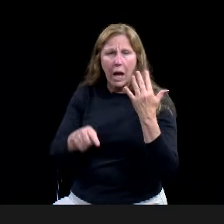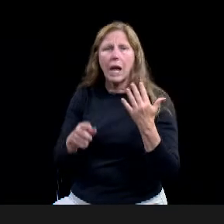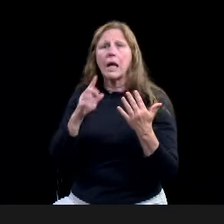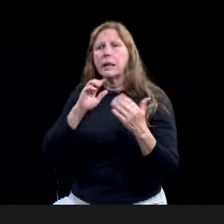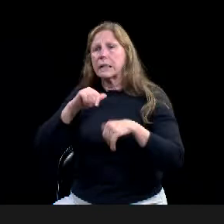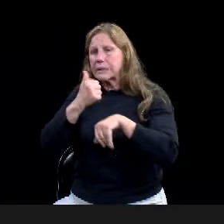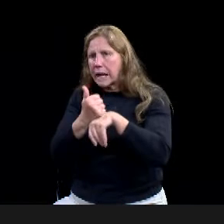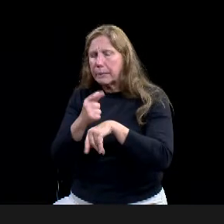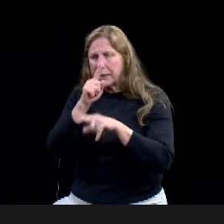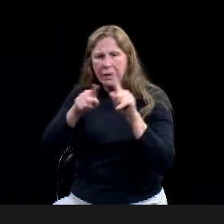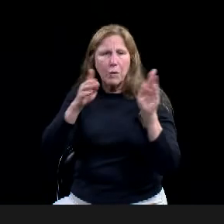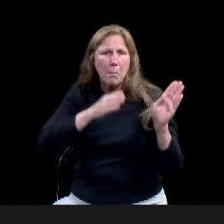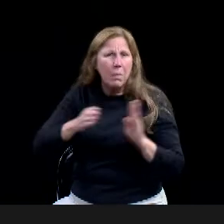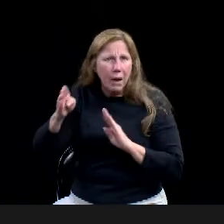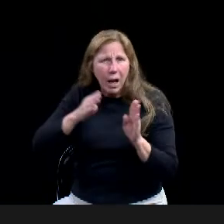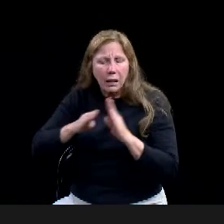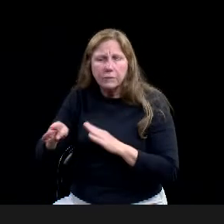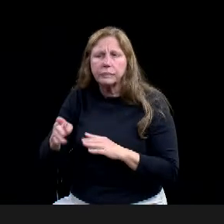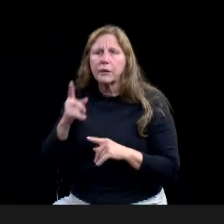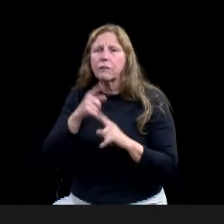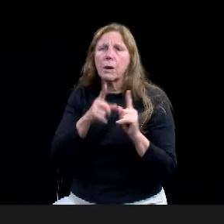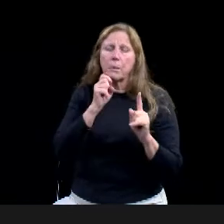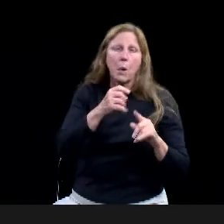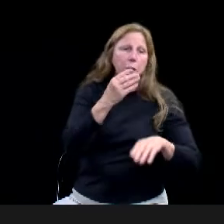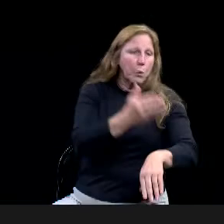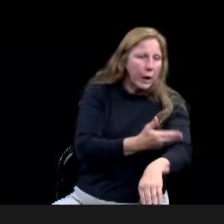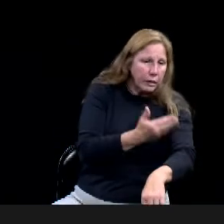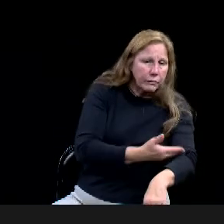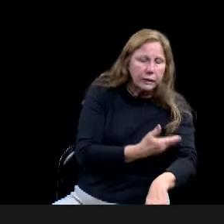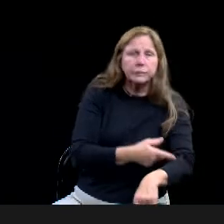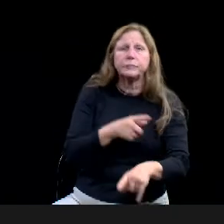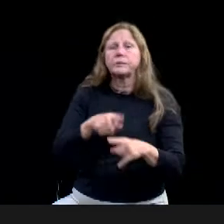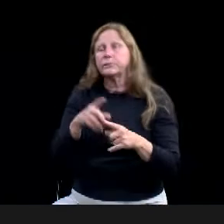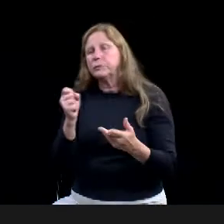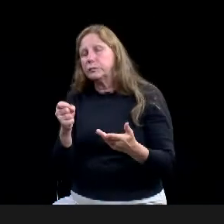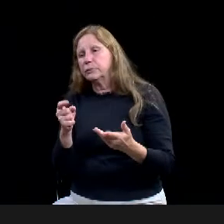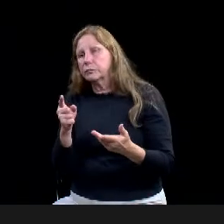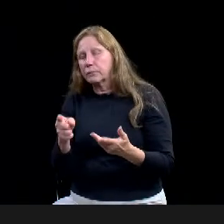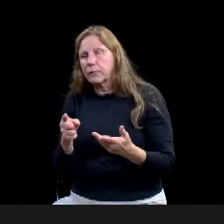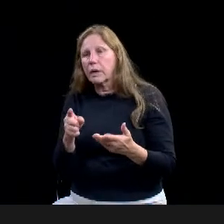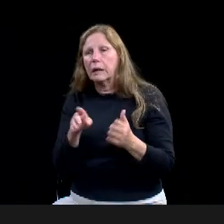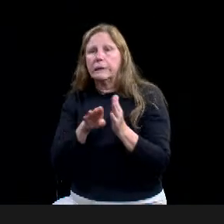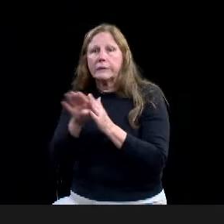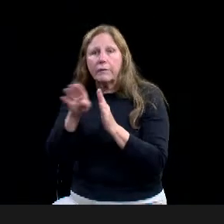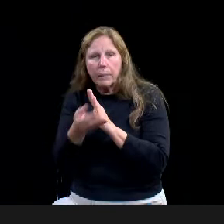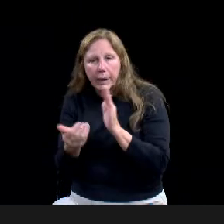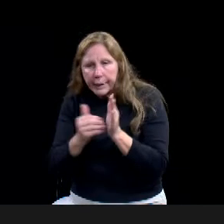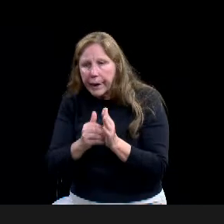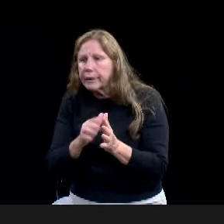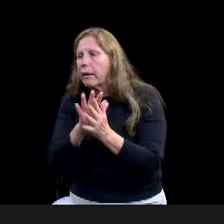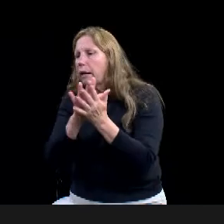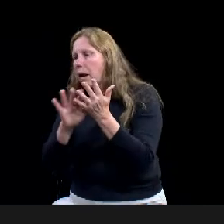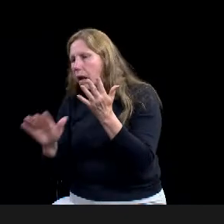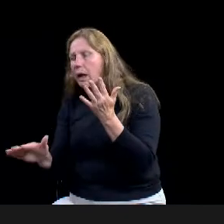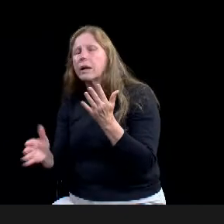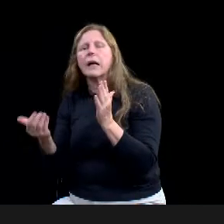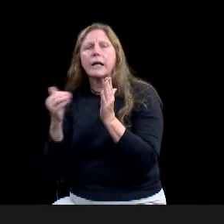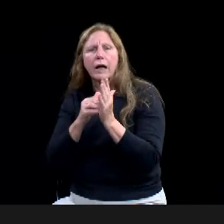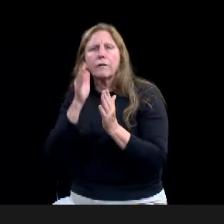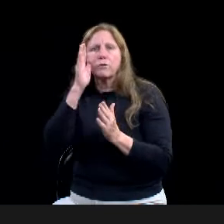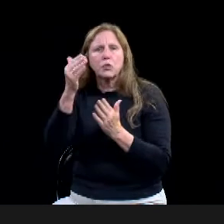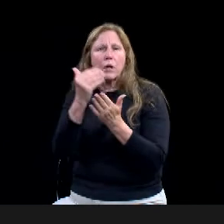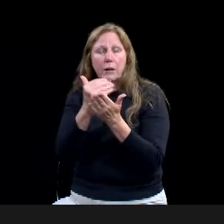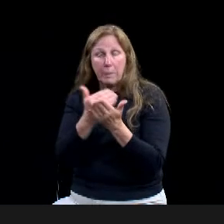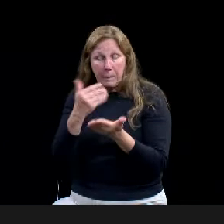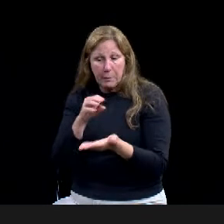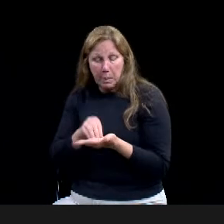Um, and again, future agenda item might be worthwhile to, um, really explore, um, what,